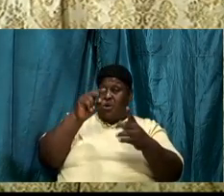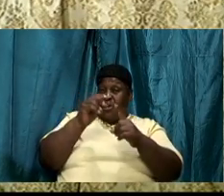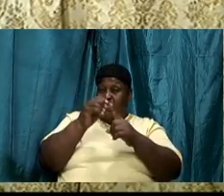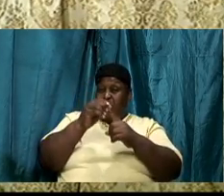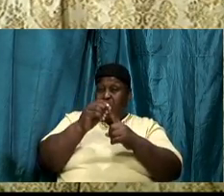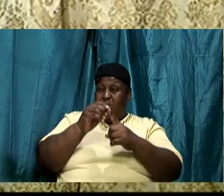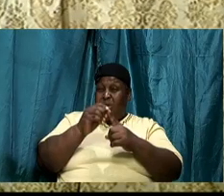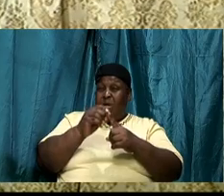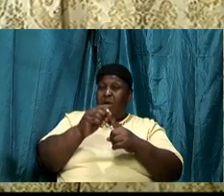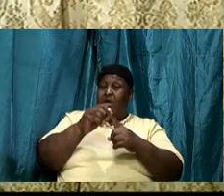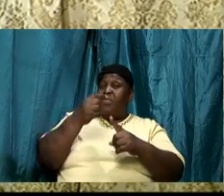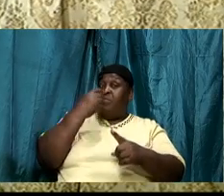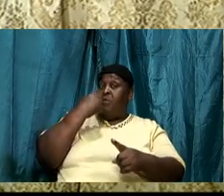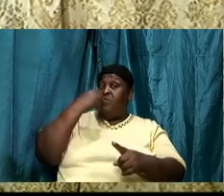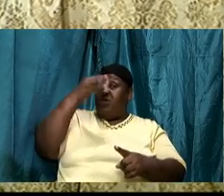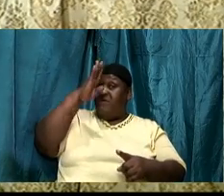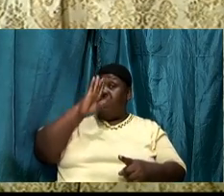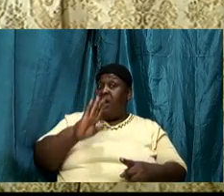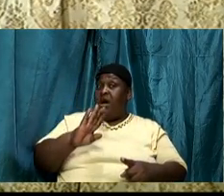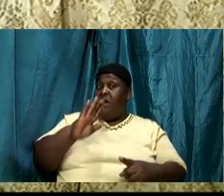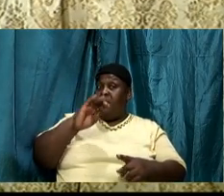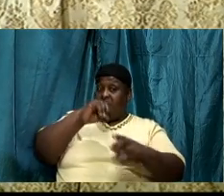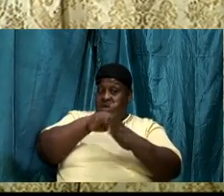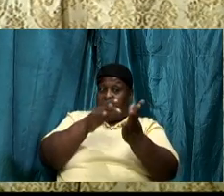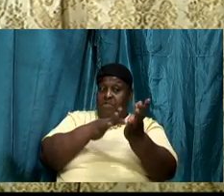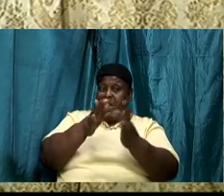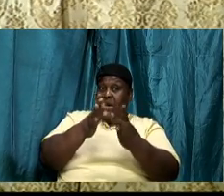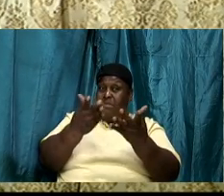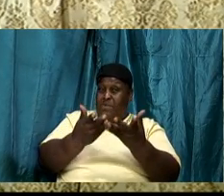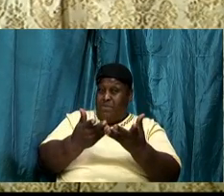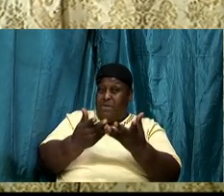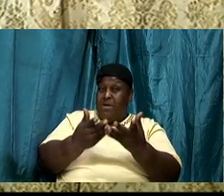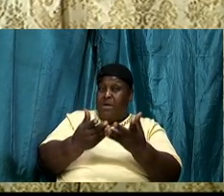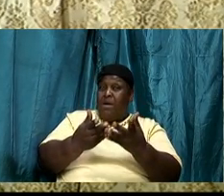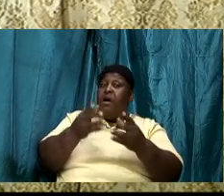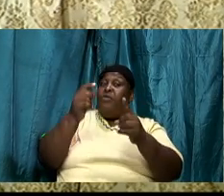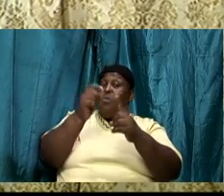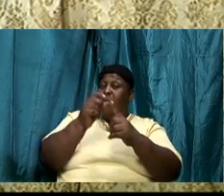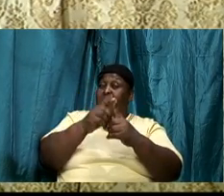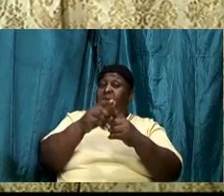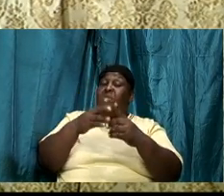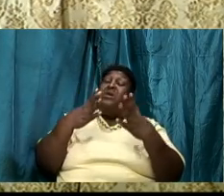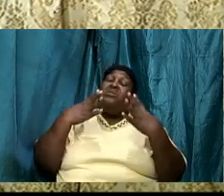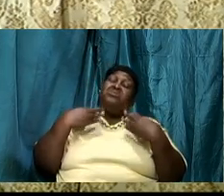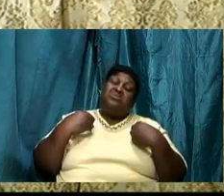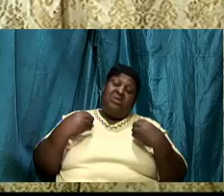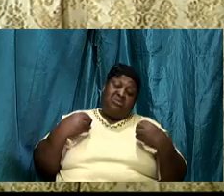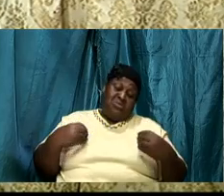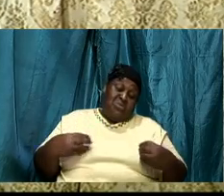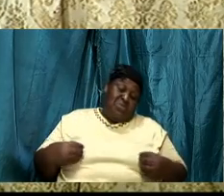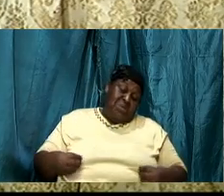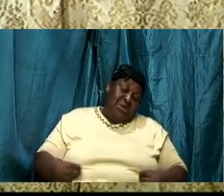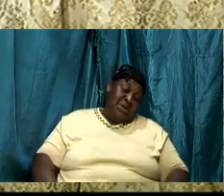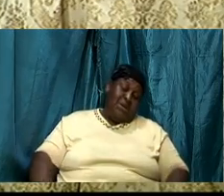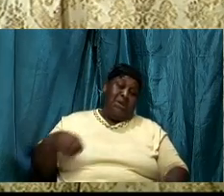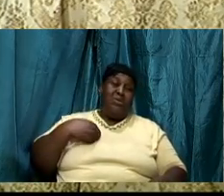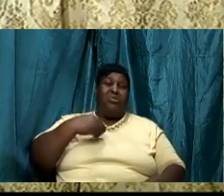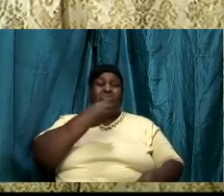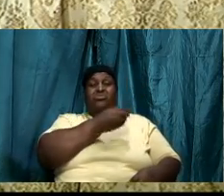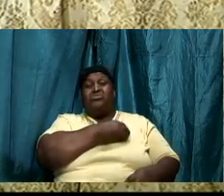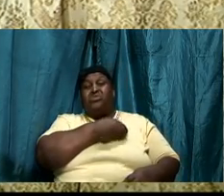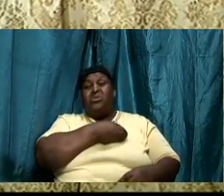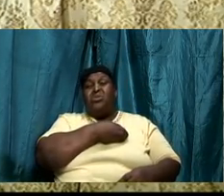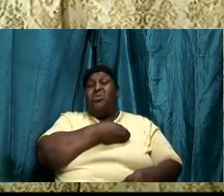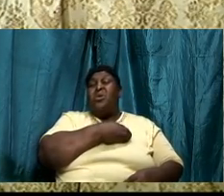and the Word when it saturates our being. And we can then confess it, speak it, in